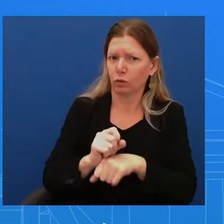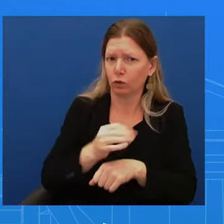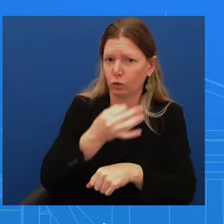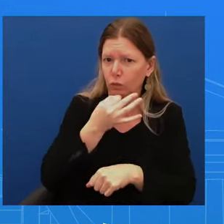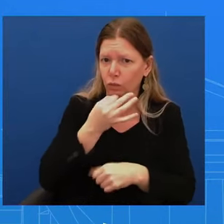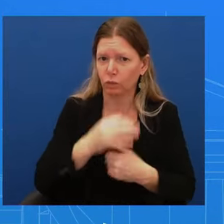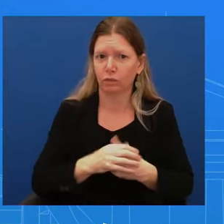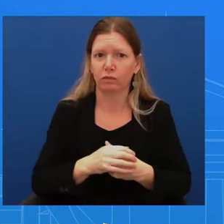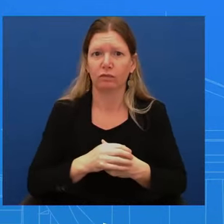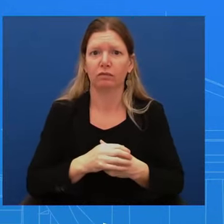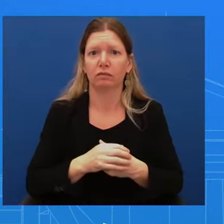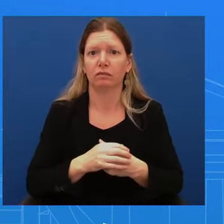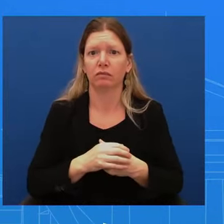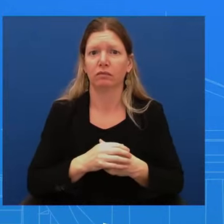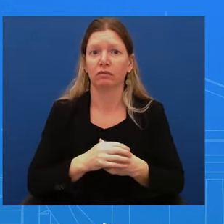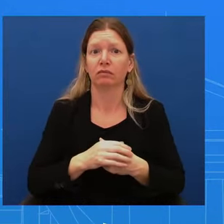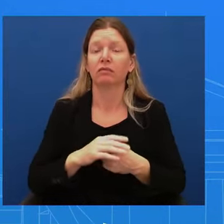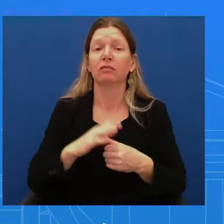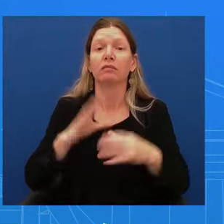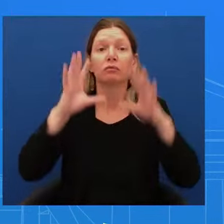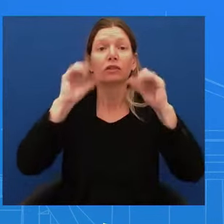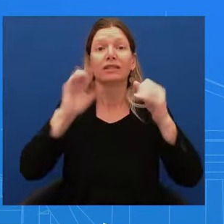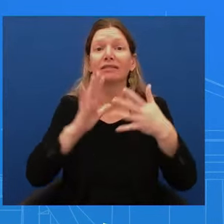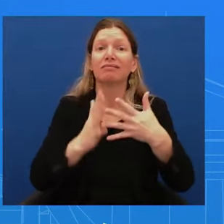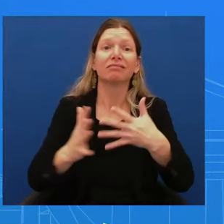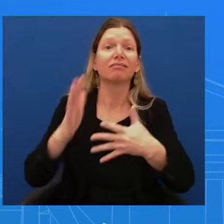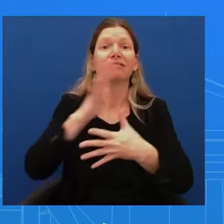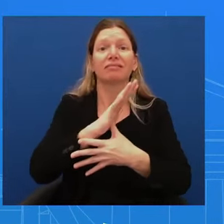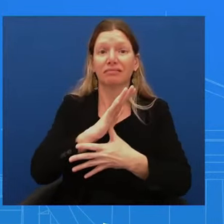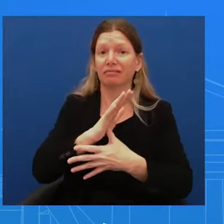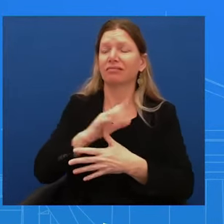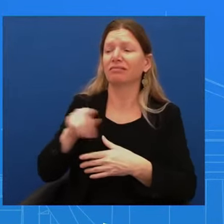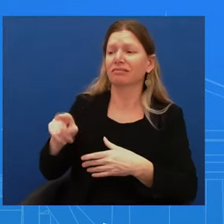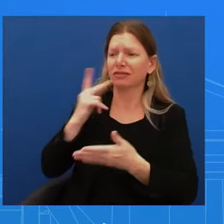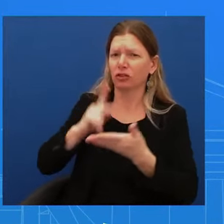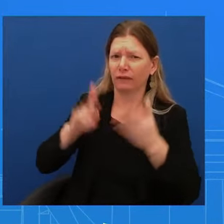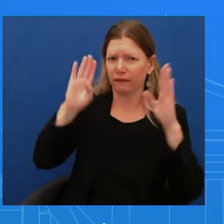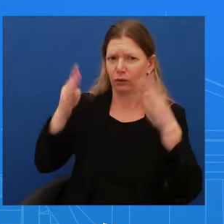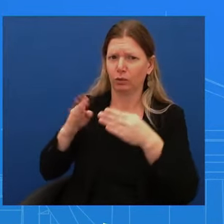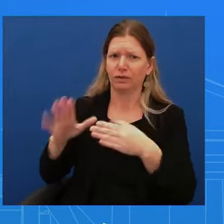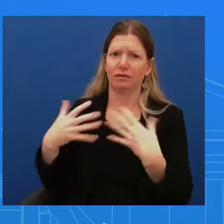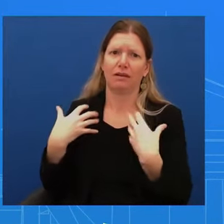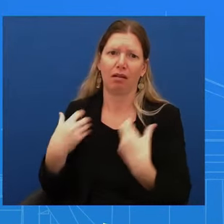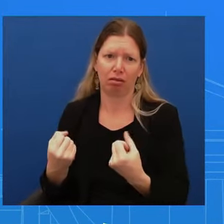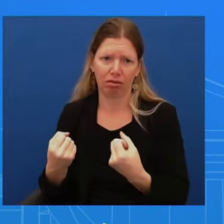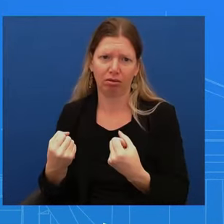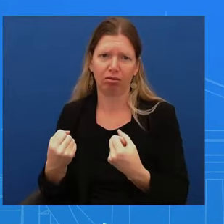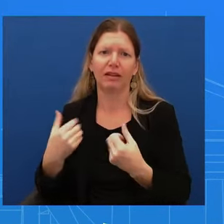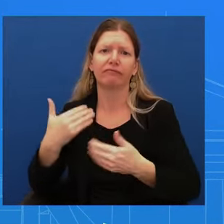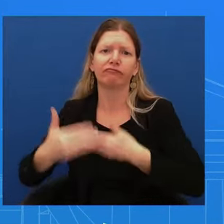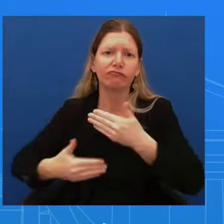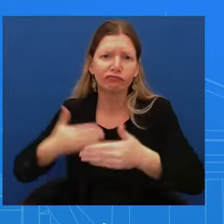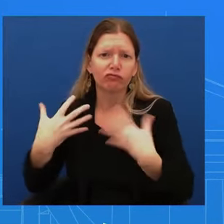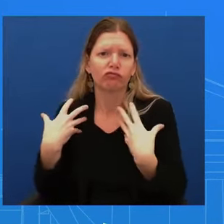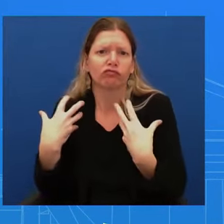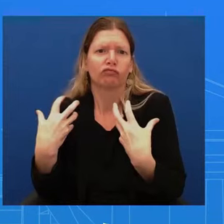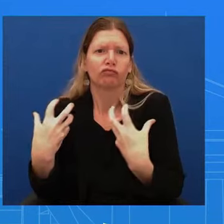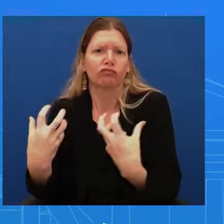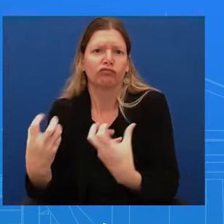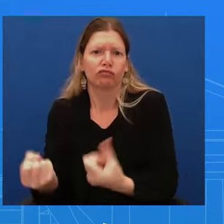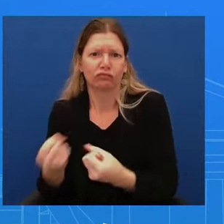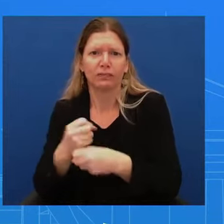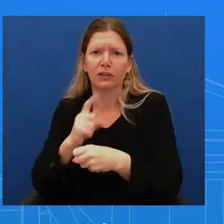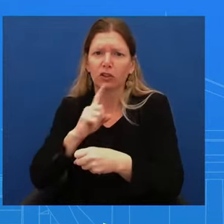the secretary's health and recovery and making sure that he has the time and the space and gets the medical care that he needs to recover fully. And